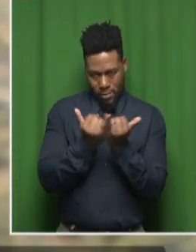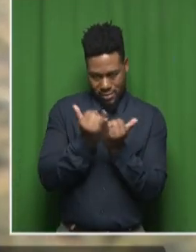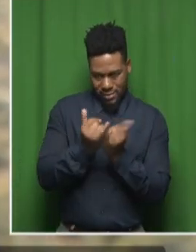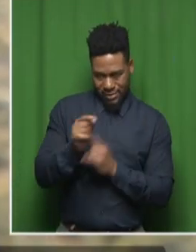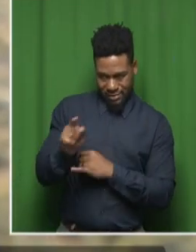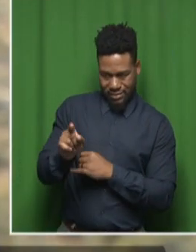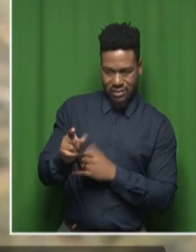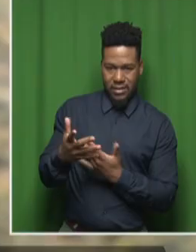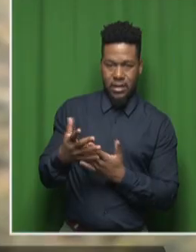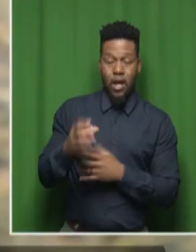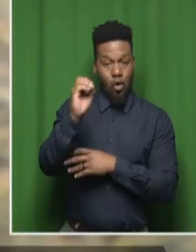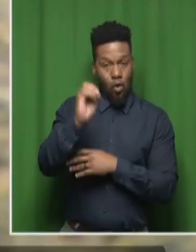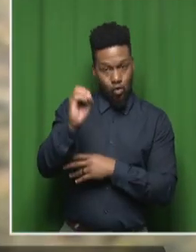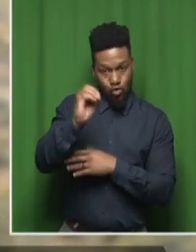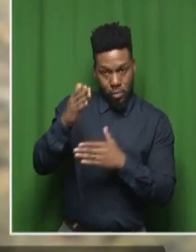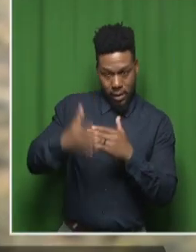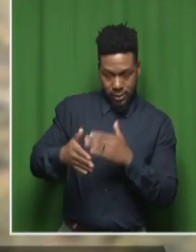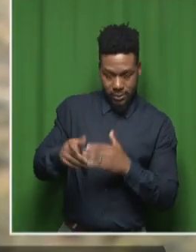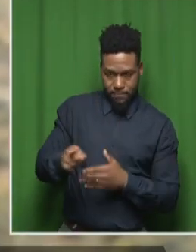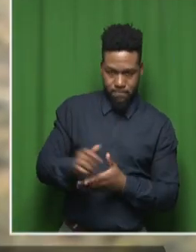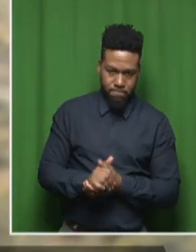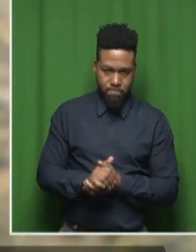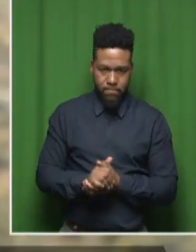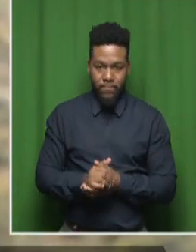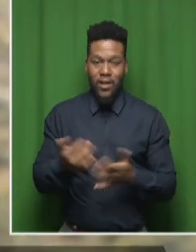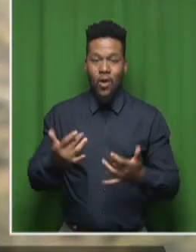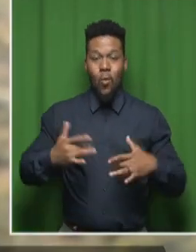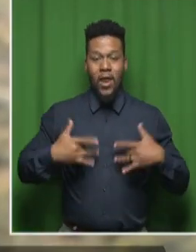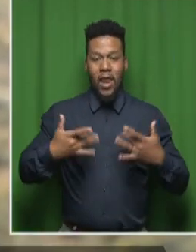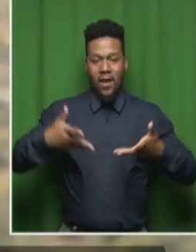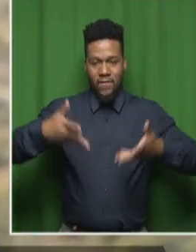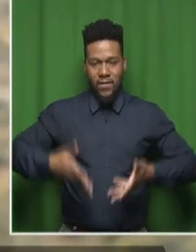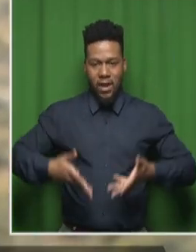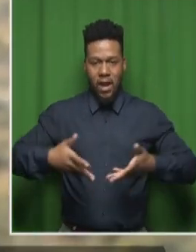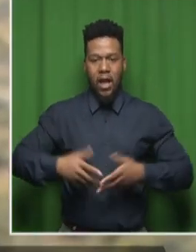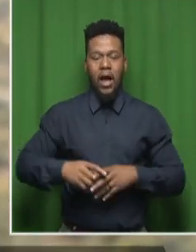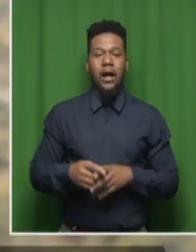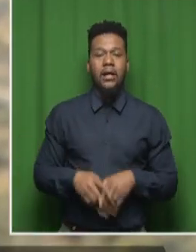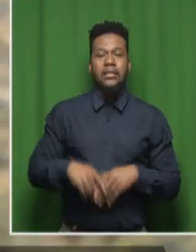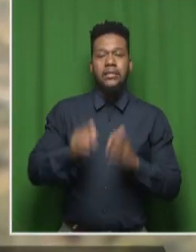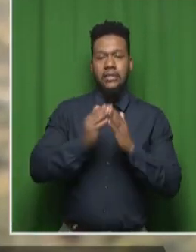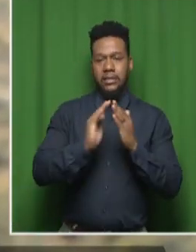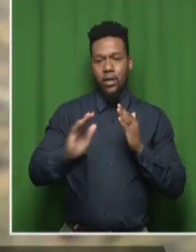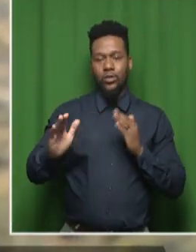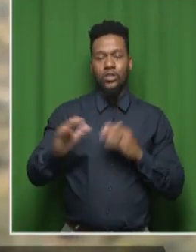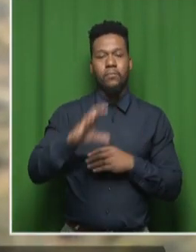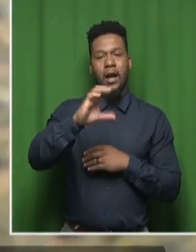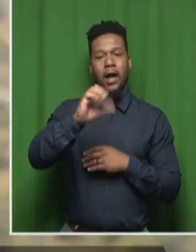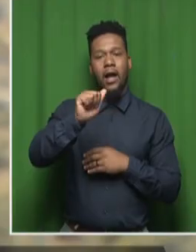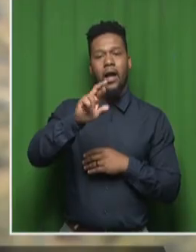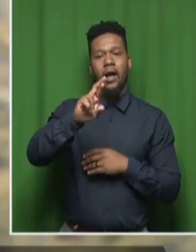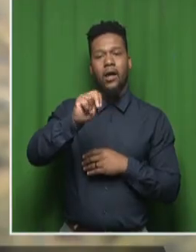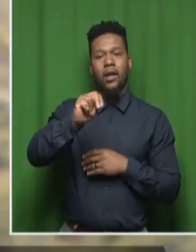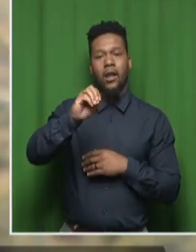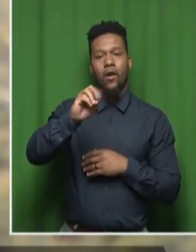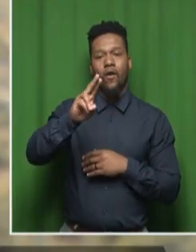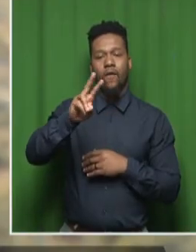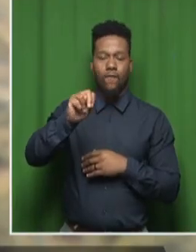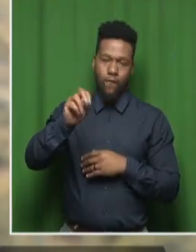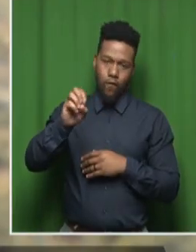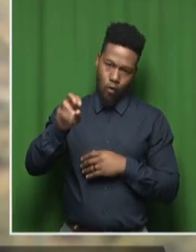place at the end of October. Again, we are live from Bontievil. This is a township in Carnarvon. We're bringing you a lot.